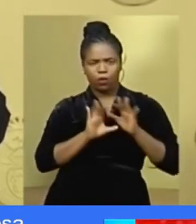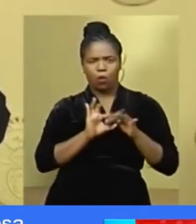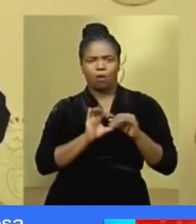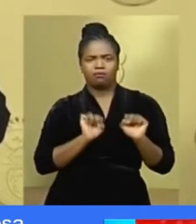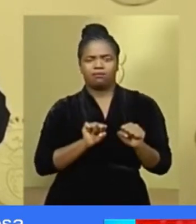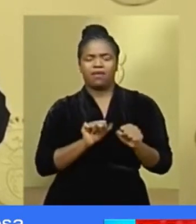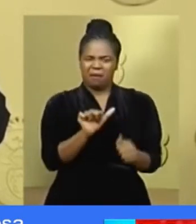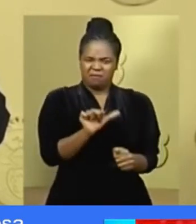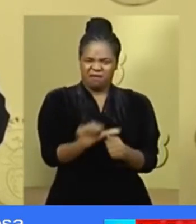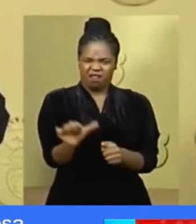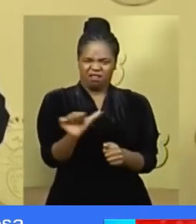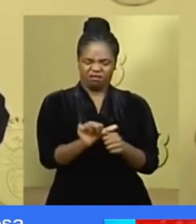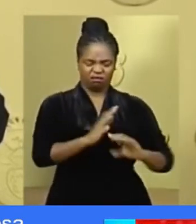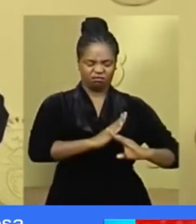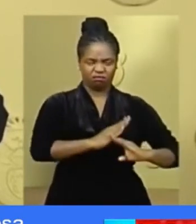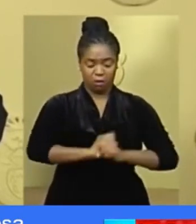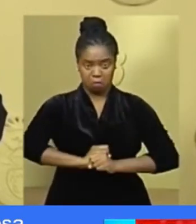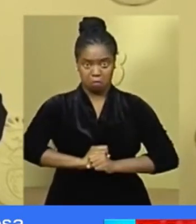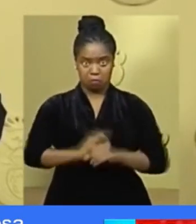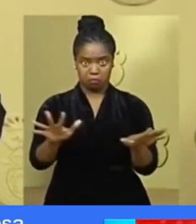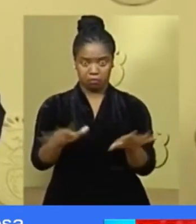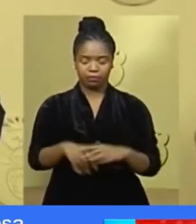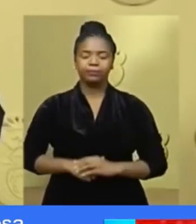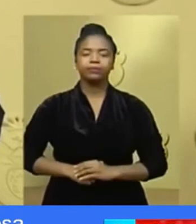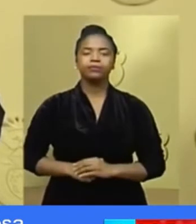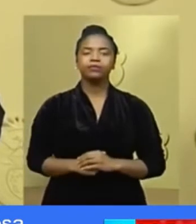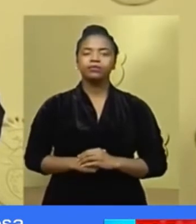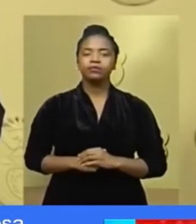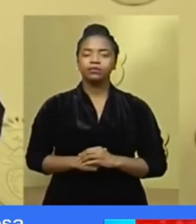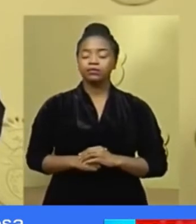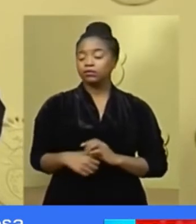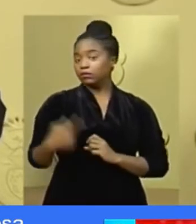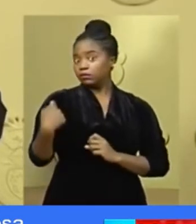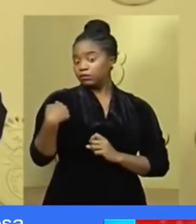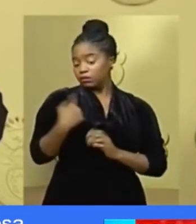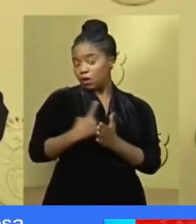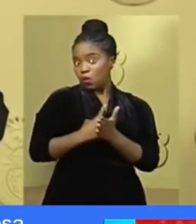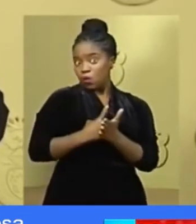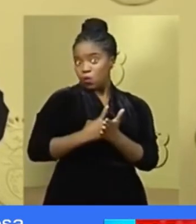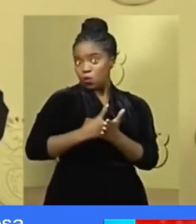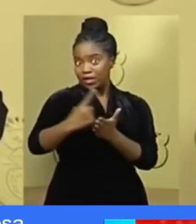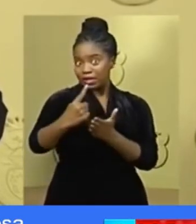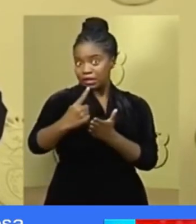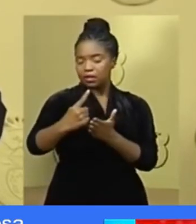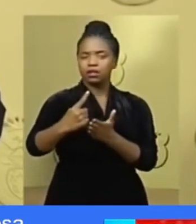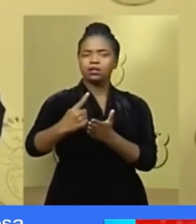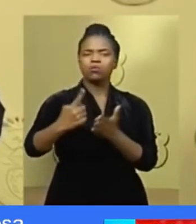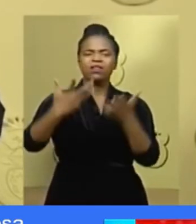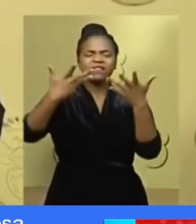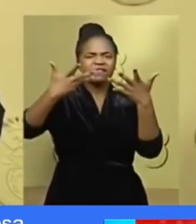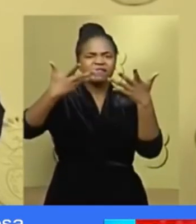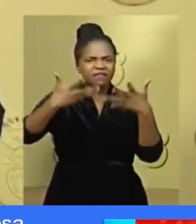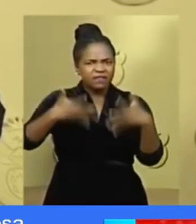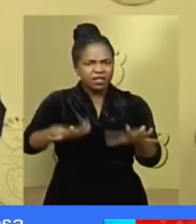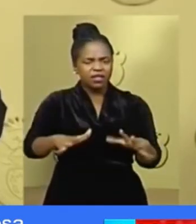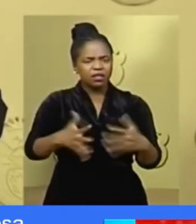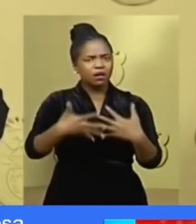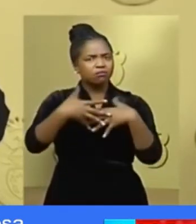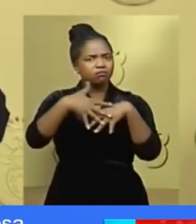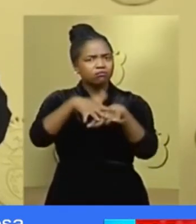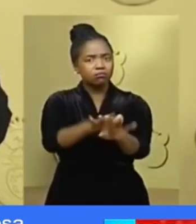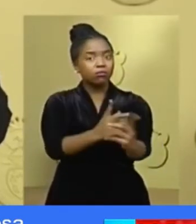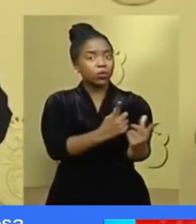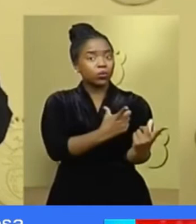defense against the virus. Over the past week, as we have been implementing these measures,